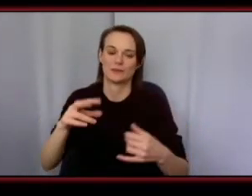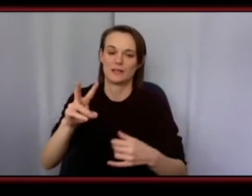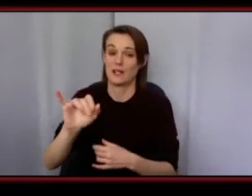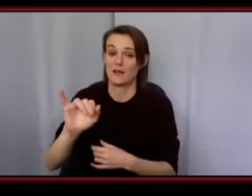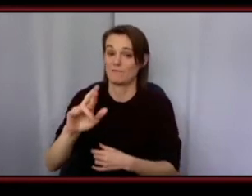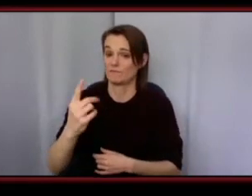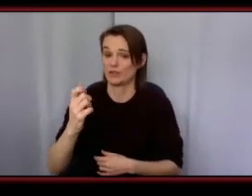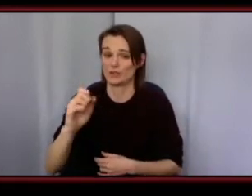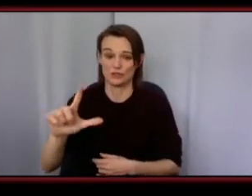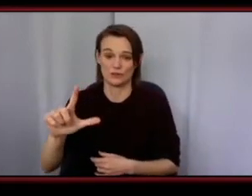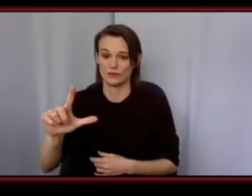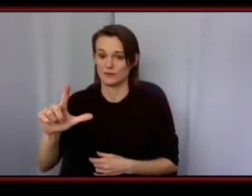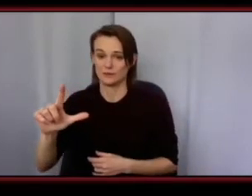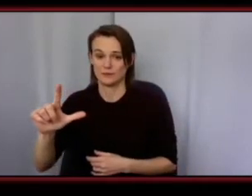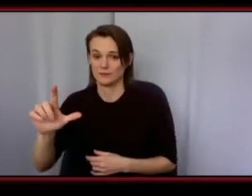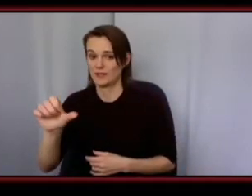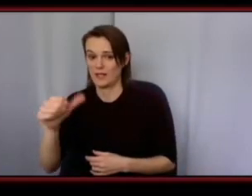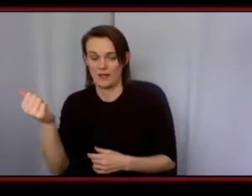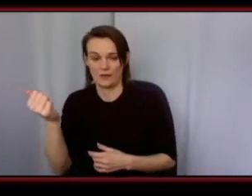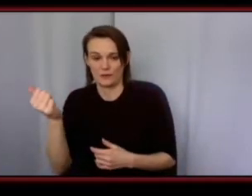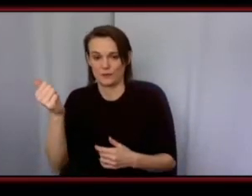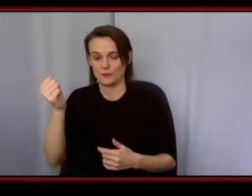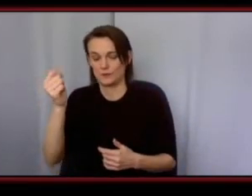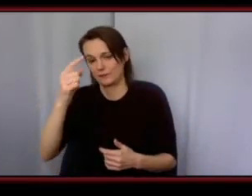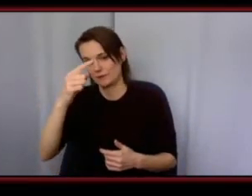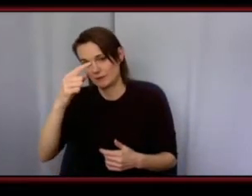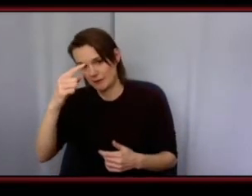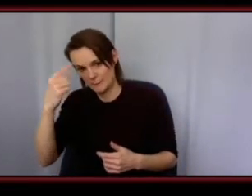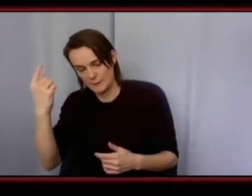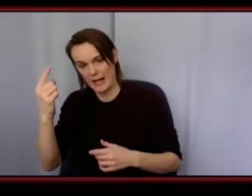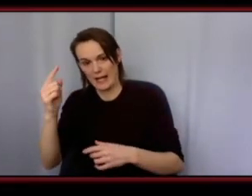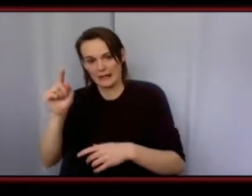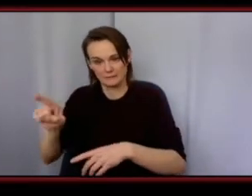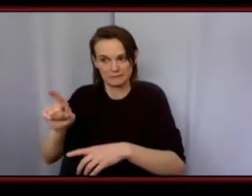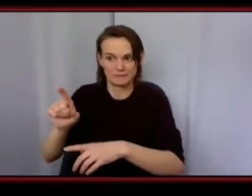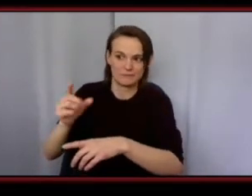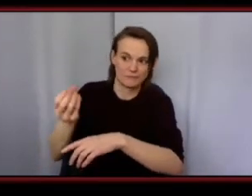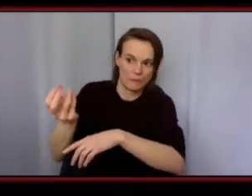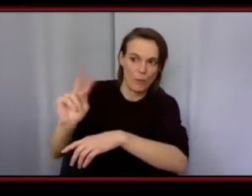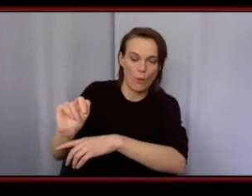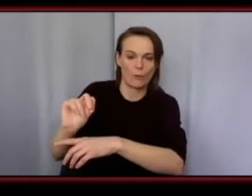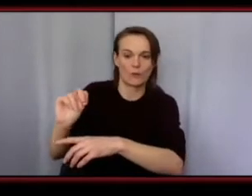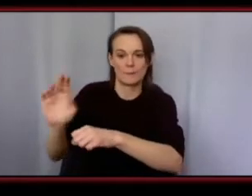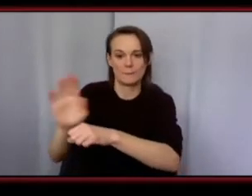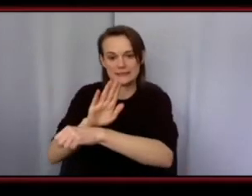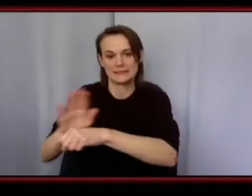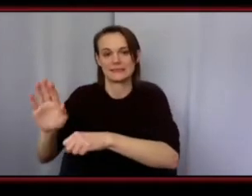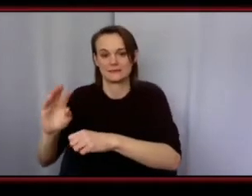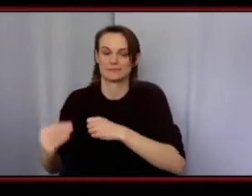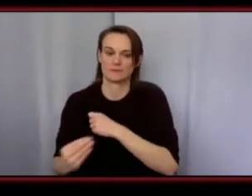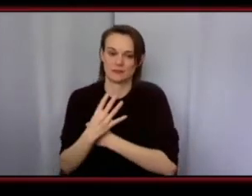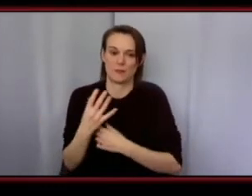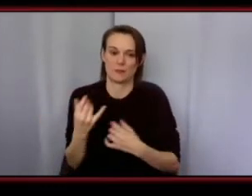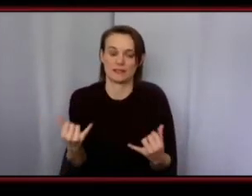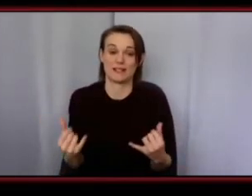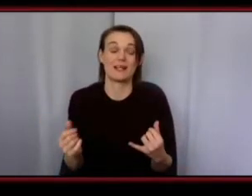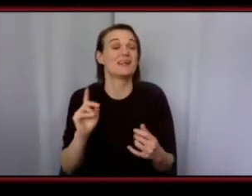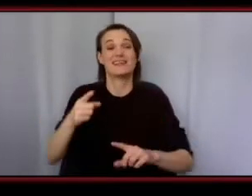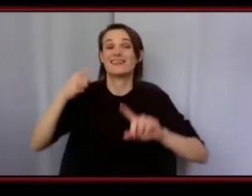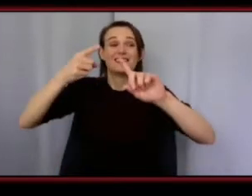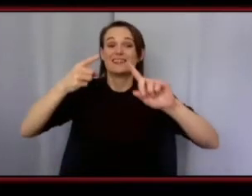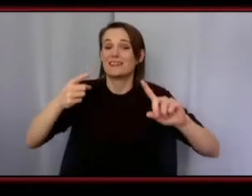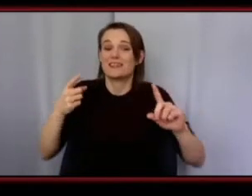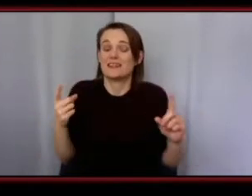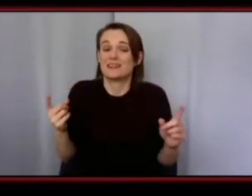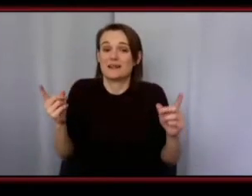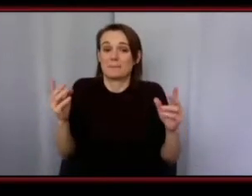a lot of a lot of um black entrepreneurs black fashion people they um they continue to inspire today but like financial freedom is one thing that